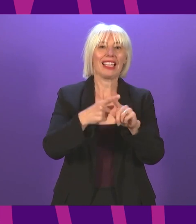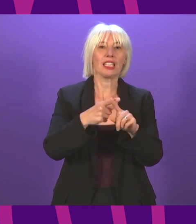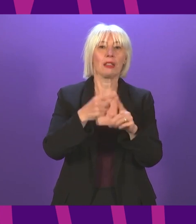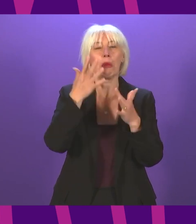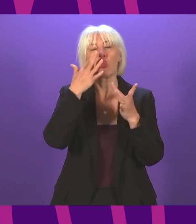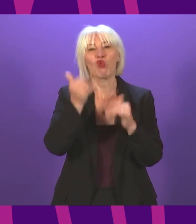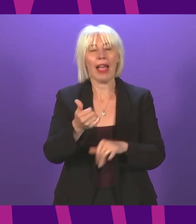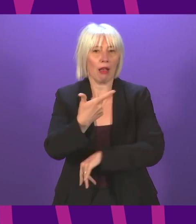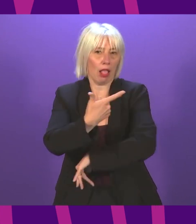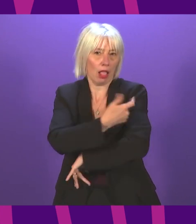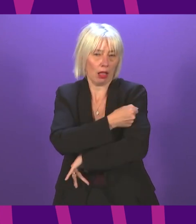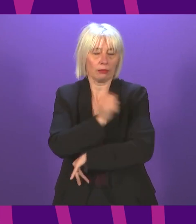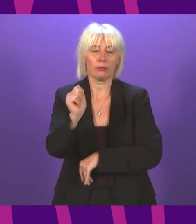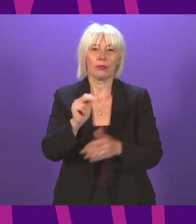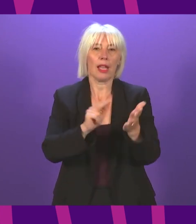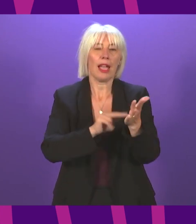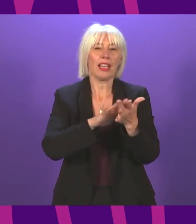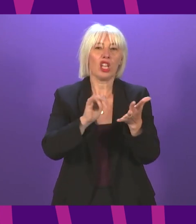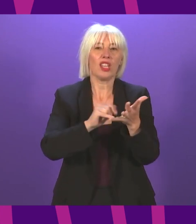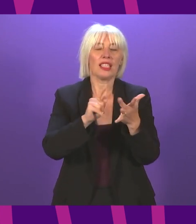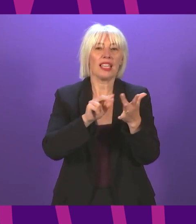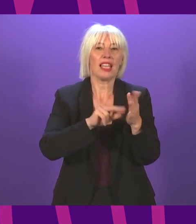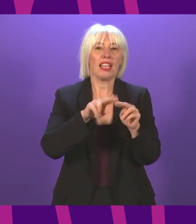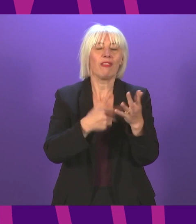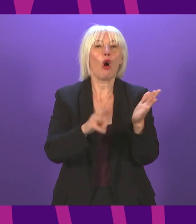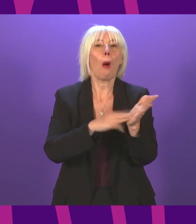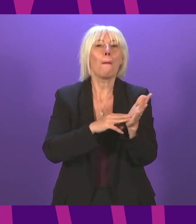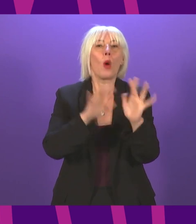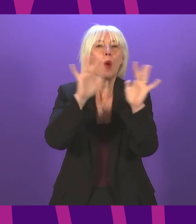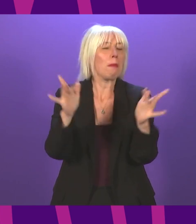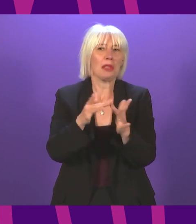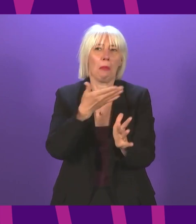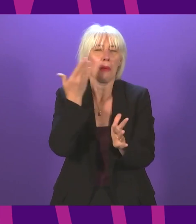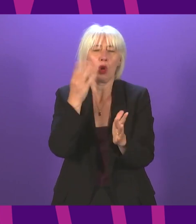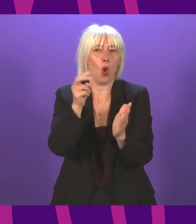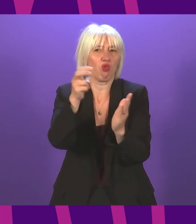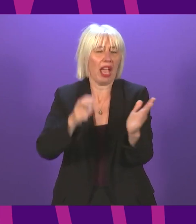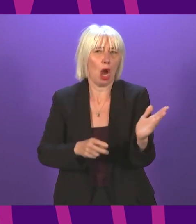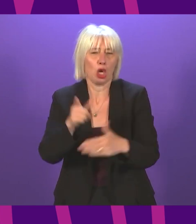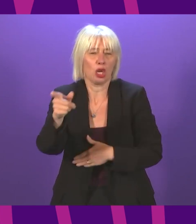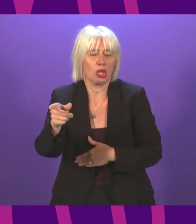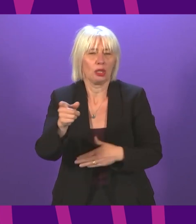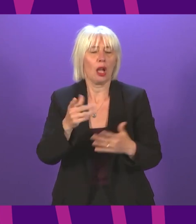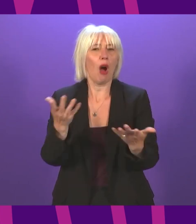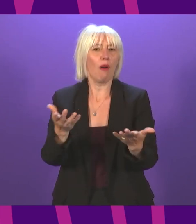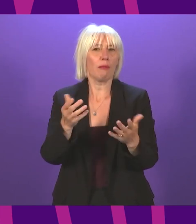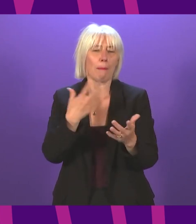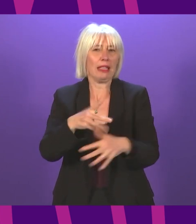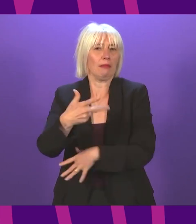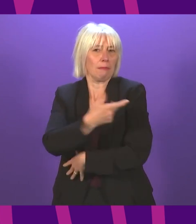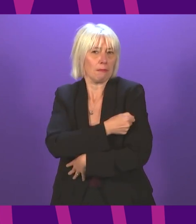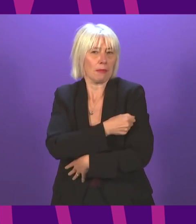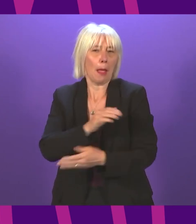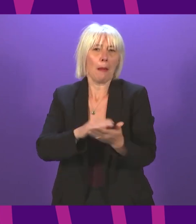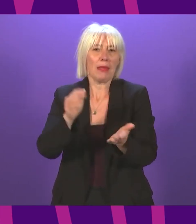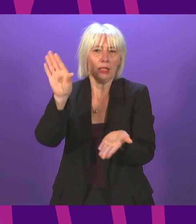NHS Informed website has no record of all these volunteers being vaccinated and therefore we cannot download proof of vaccination and